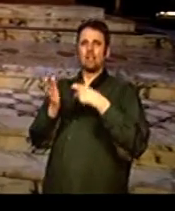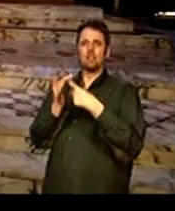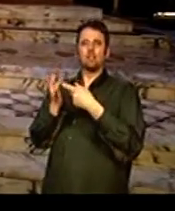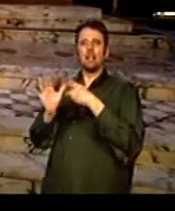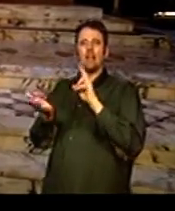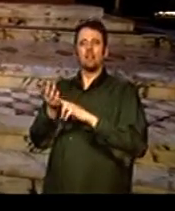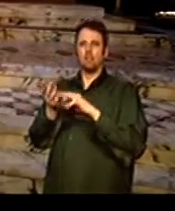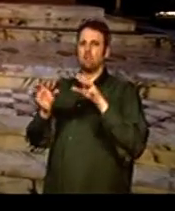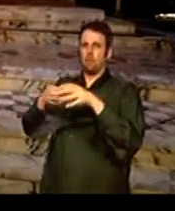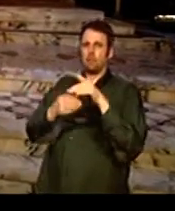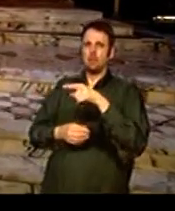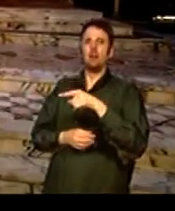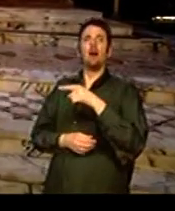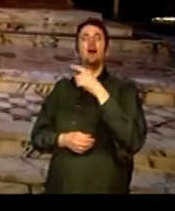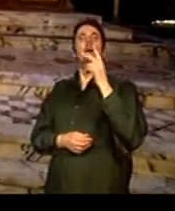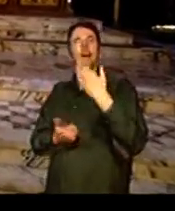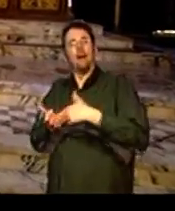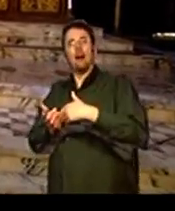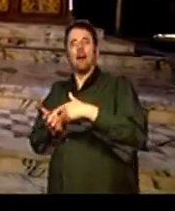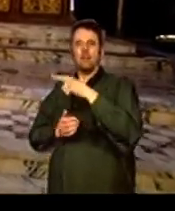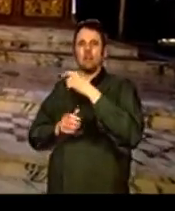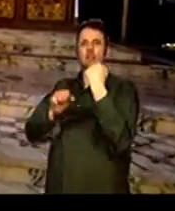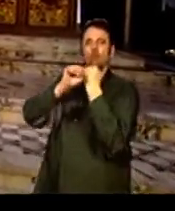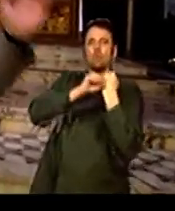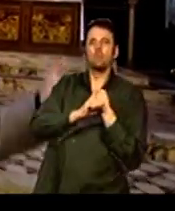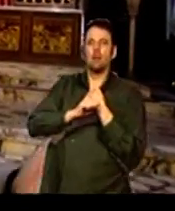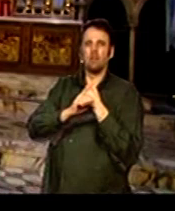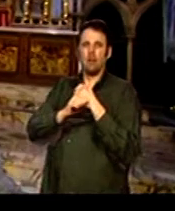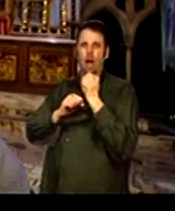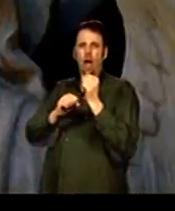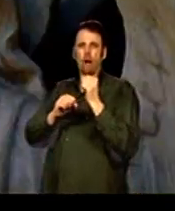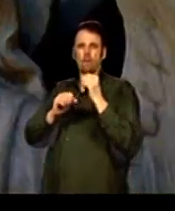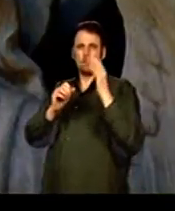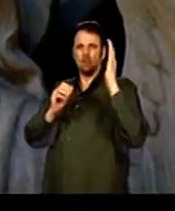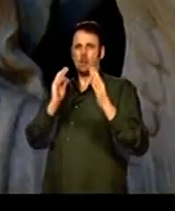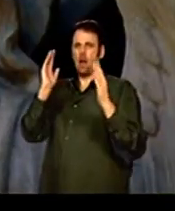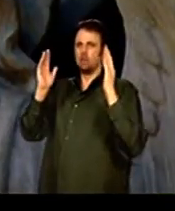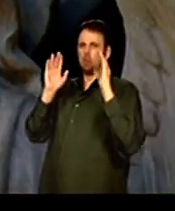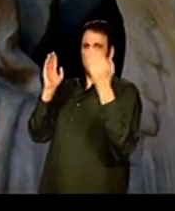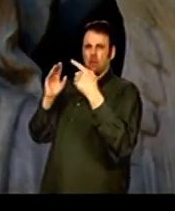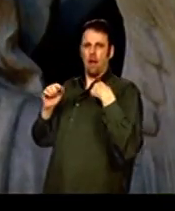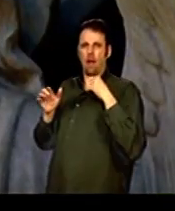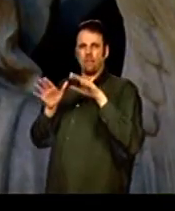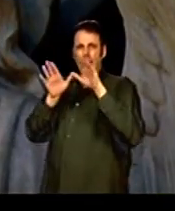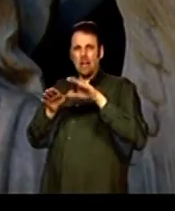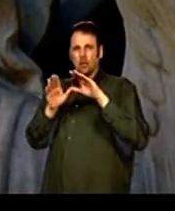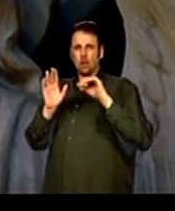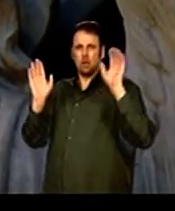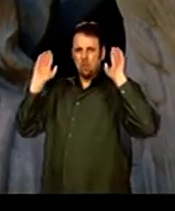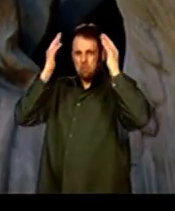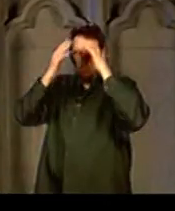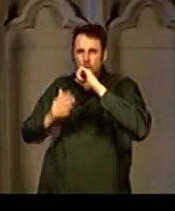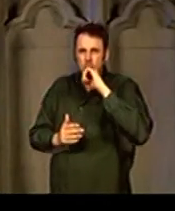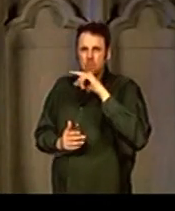highest traditions of the Tractarian movement. And again, sculpture all around us. On the side walls we've got